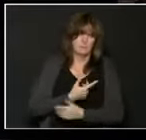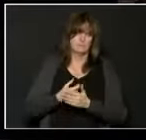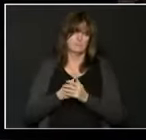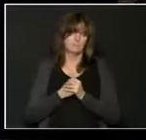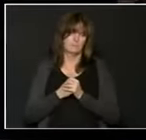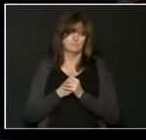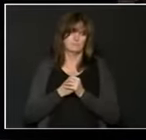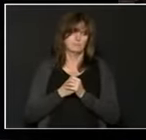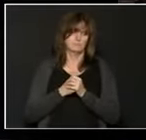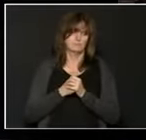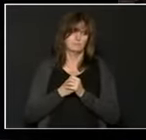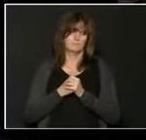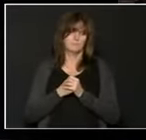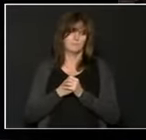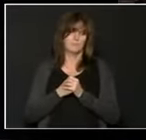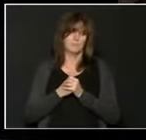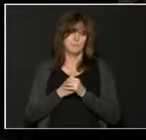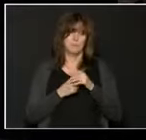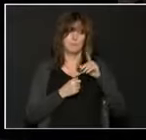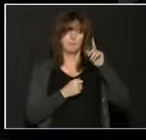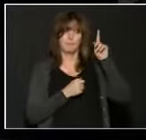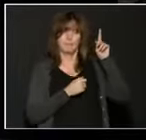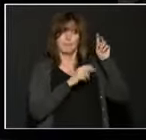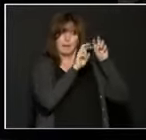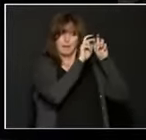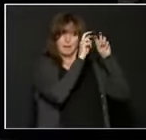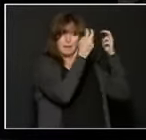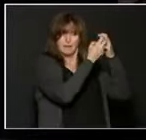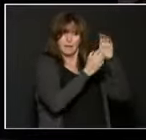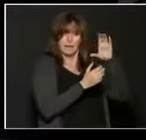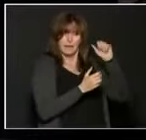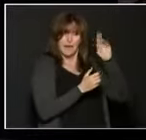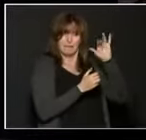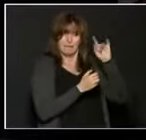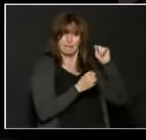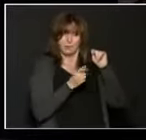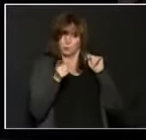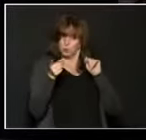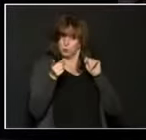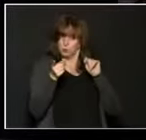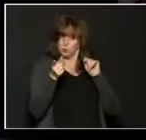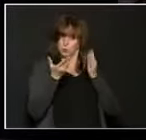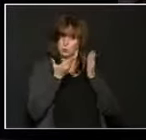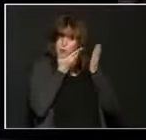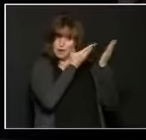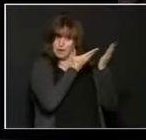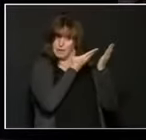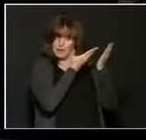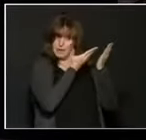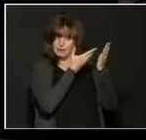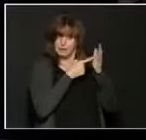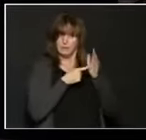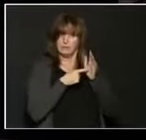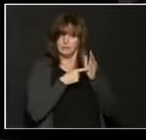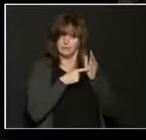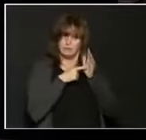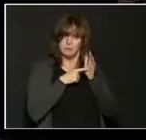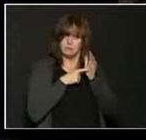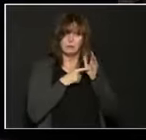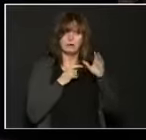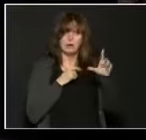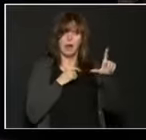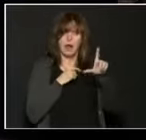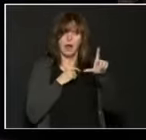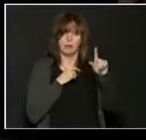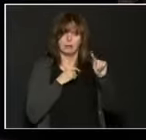over whether any portion of the rollout should be mandatory, whether it's maybe just for long-term care or certain sectors?